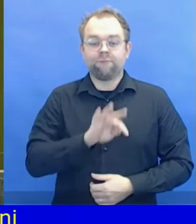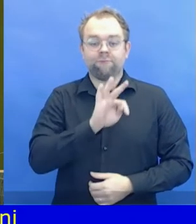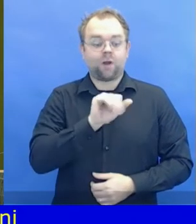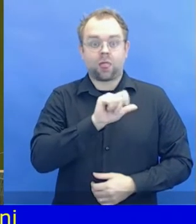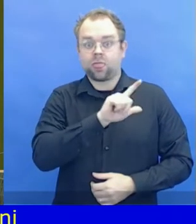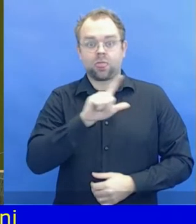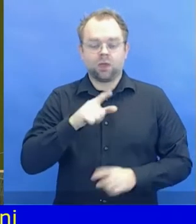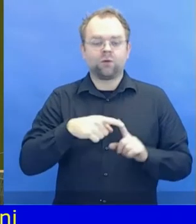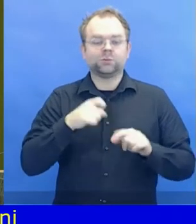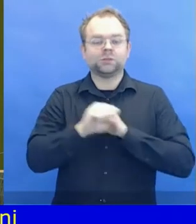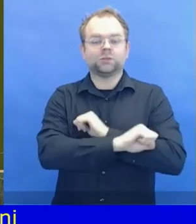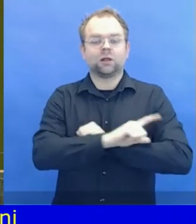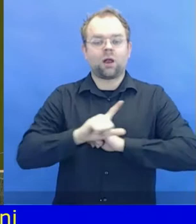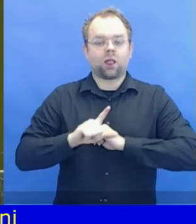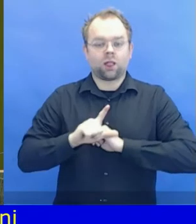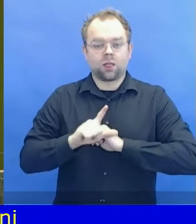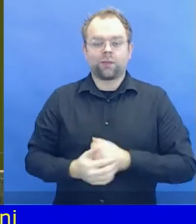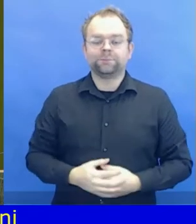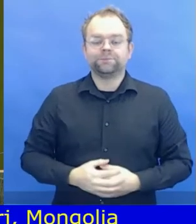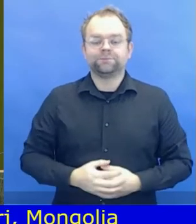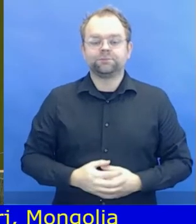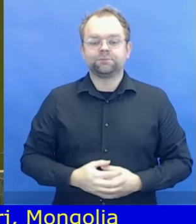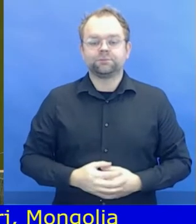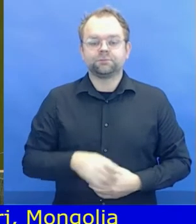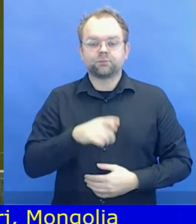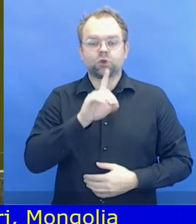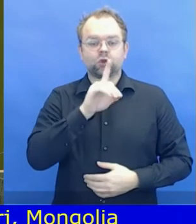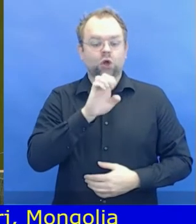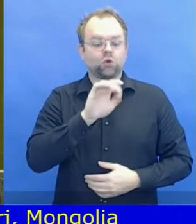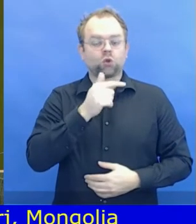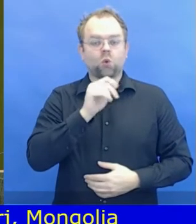Ms. Odelia Fitoussi from Israel,